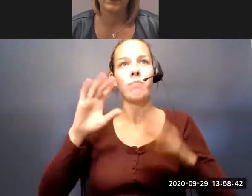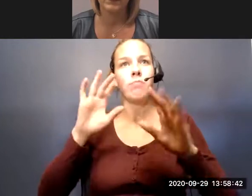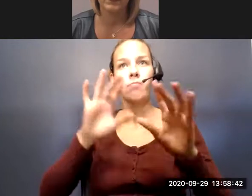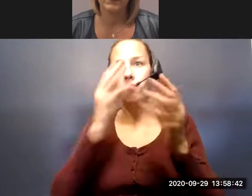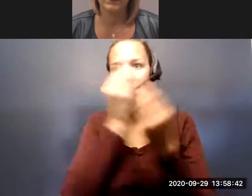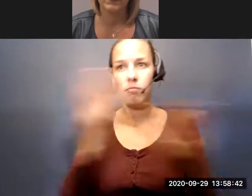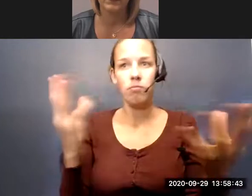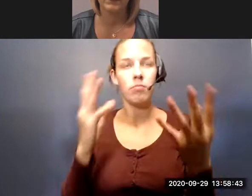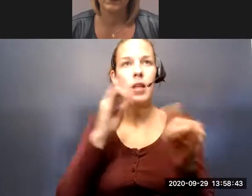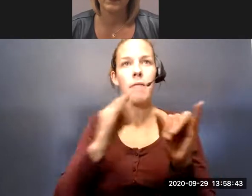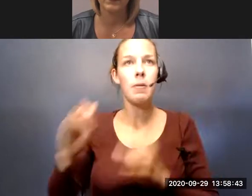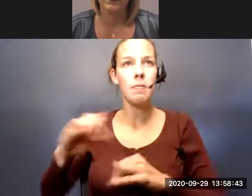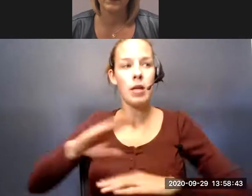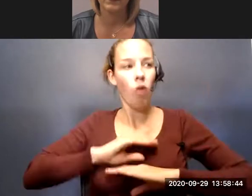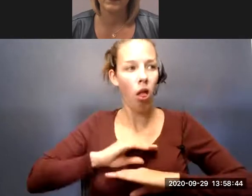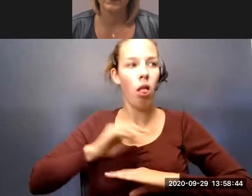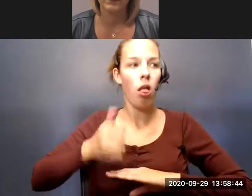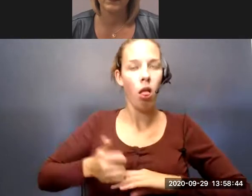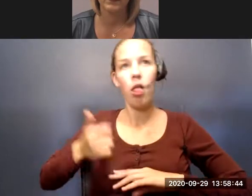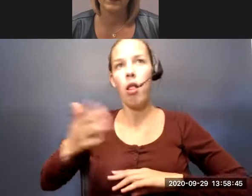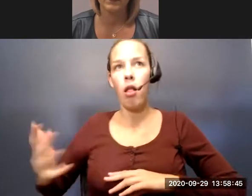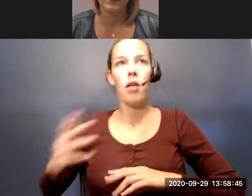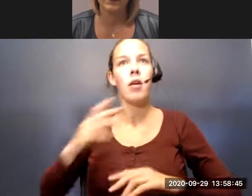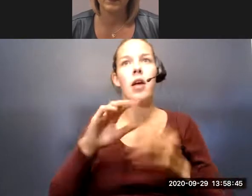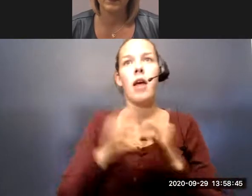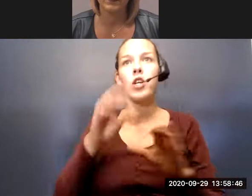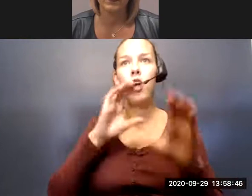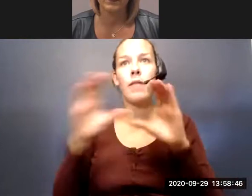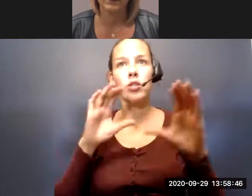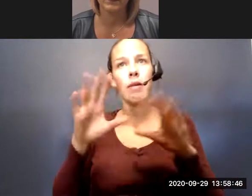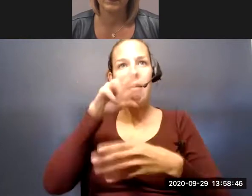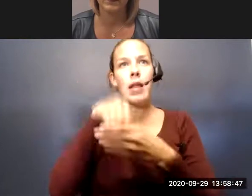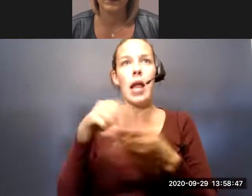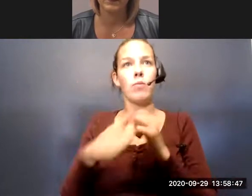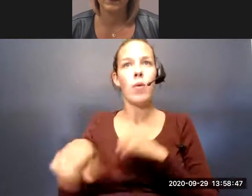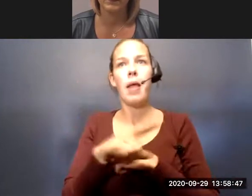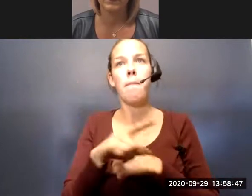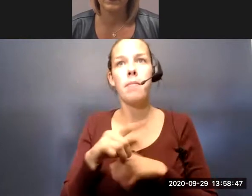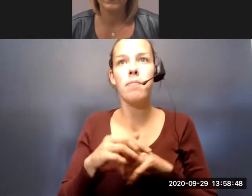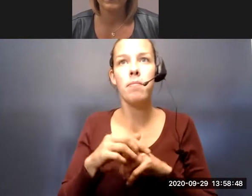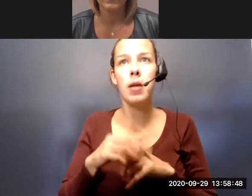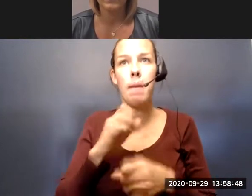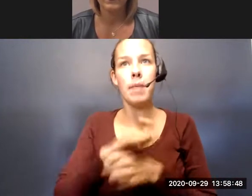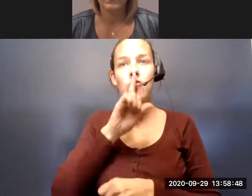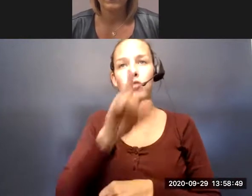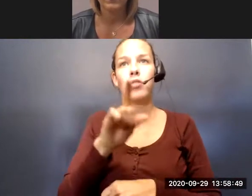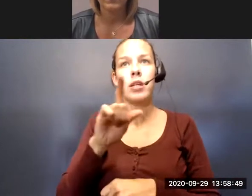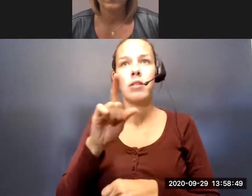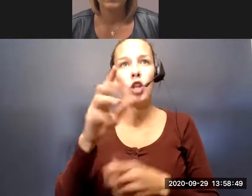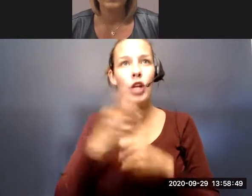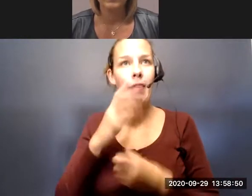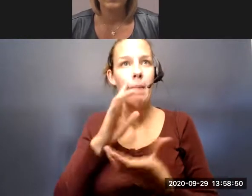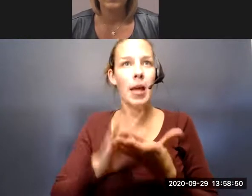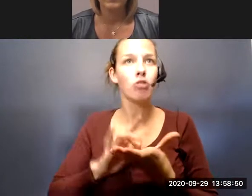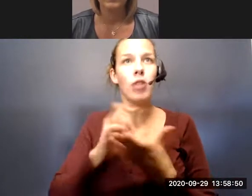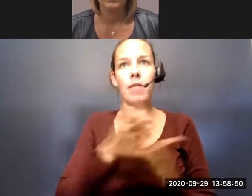needs are being met, you know, kind of have a little bit of conversation and engagement with them, make sure that they're receiving their medications and